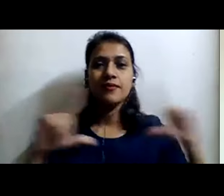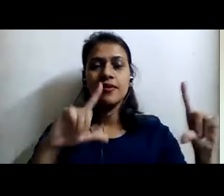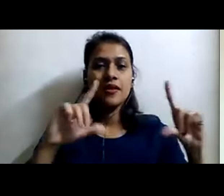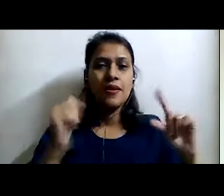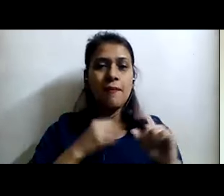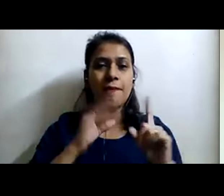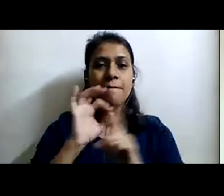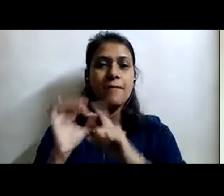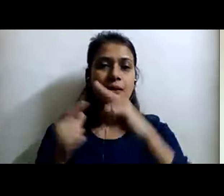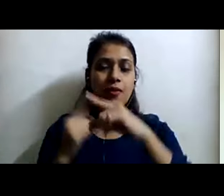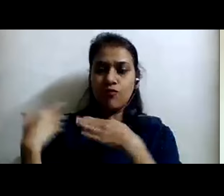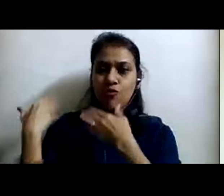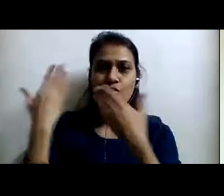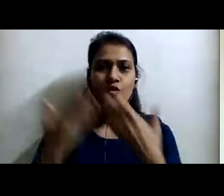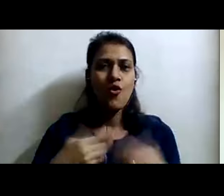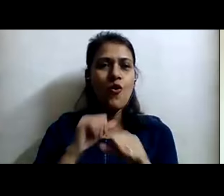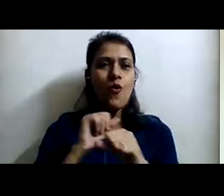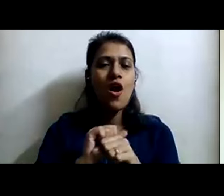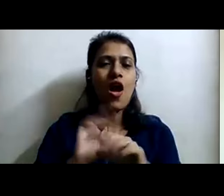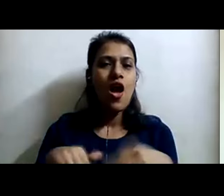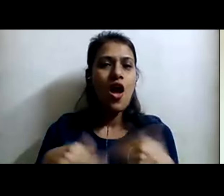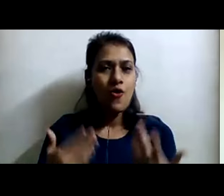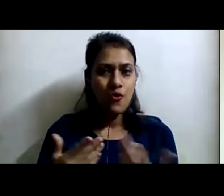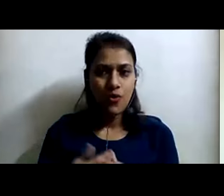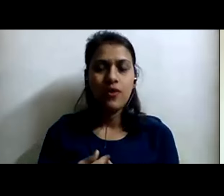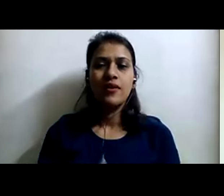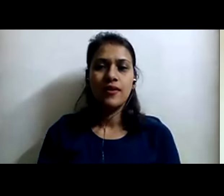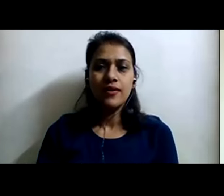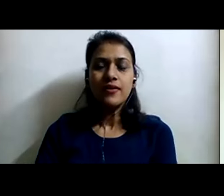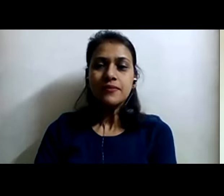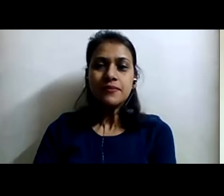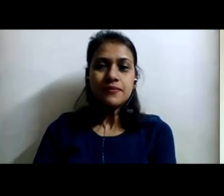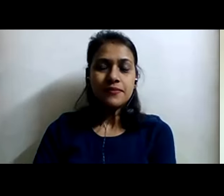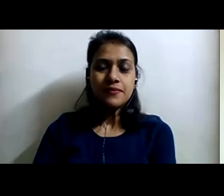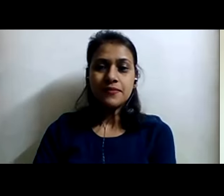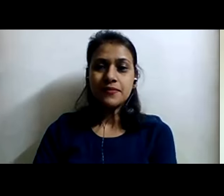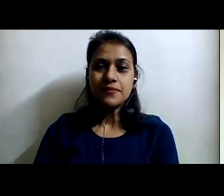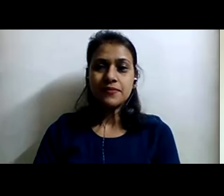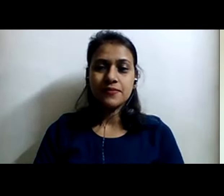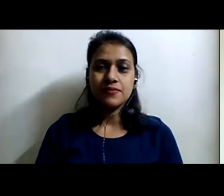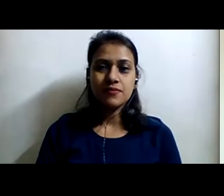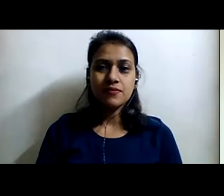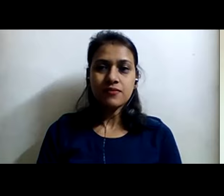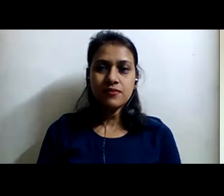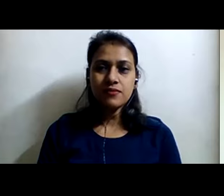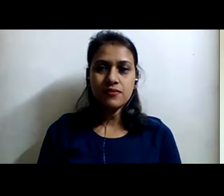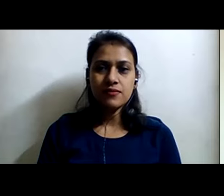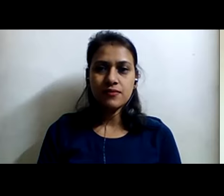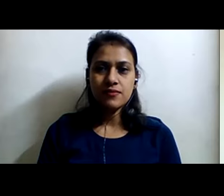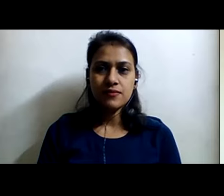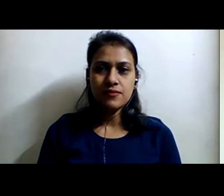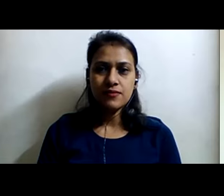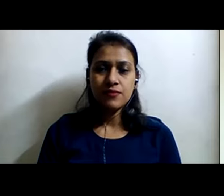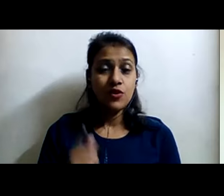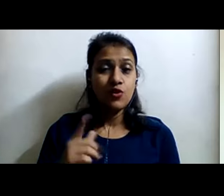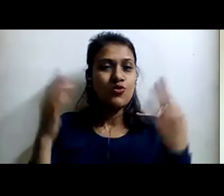the journey of how we work towards restoring and rewilding a small patch of forest. It's quite